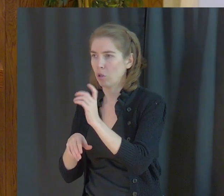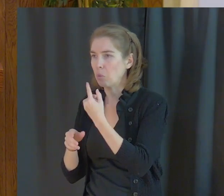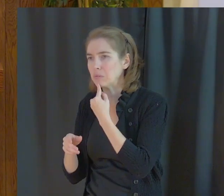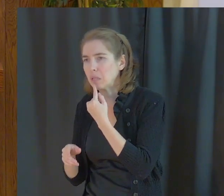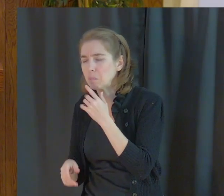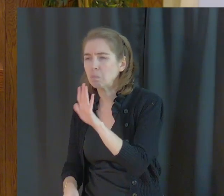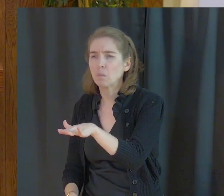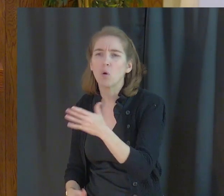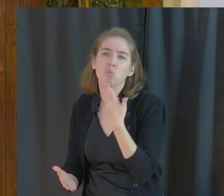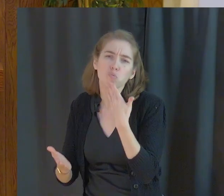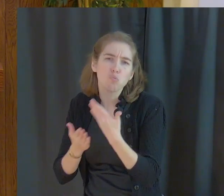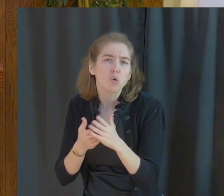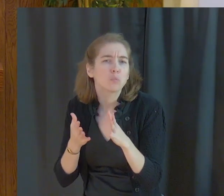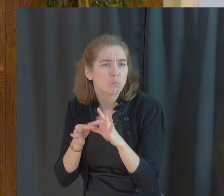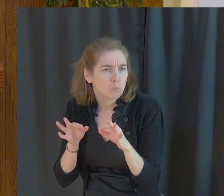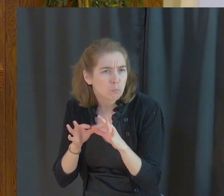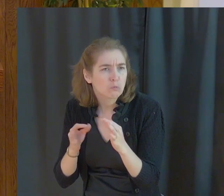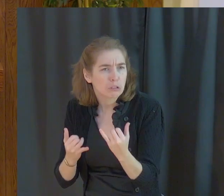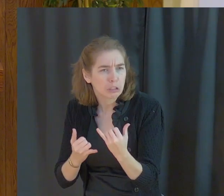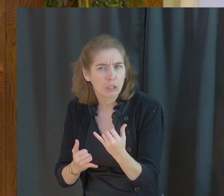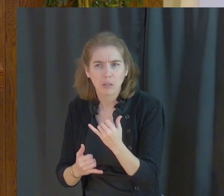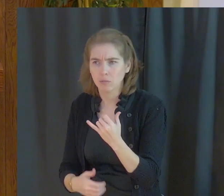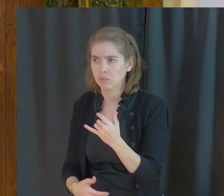say, it was a good message today.